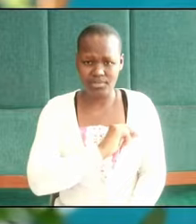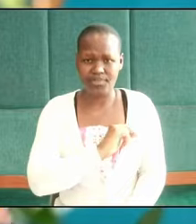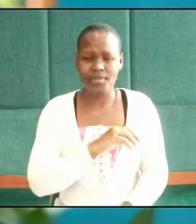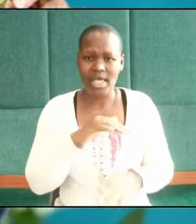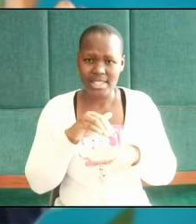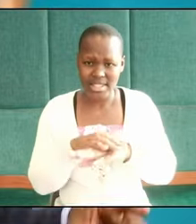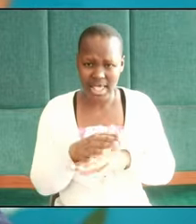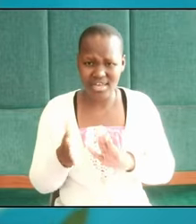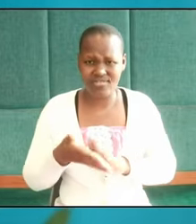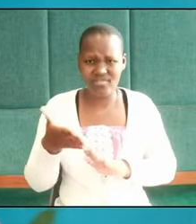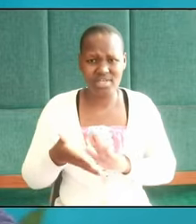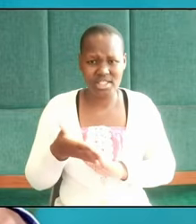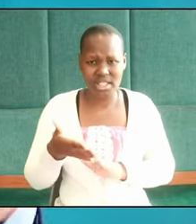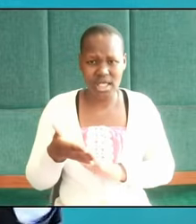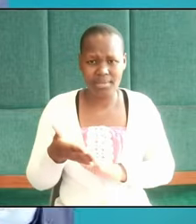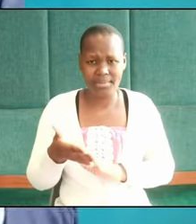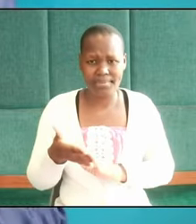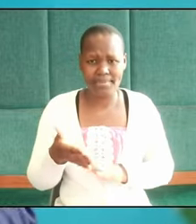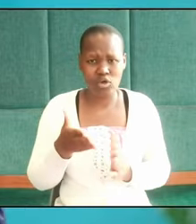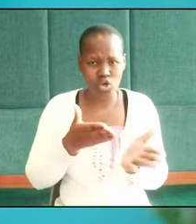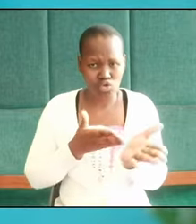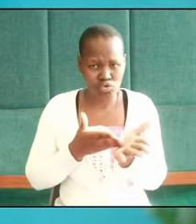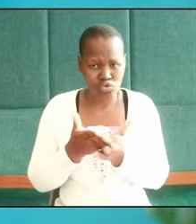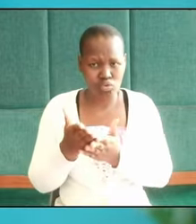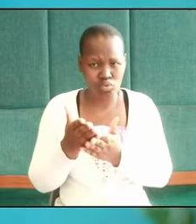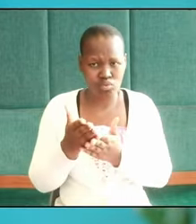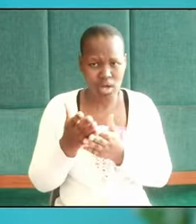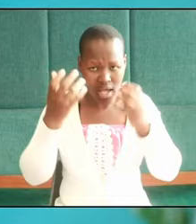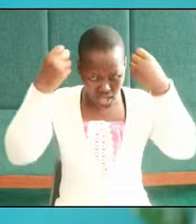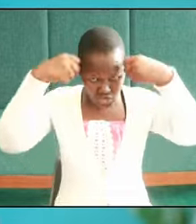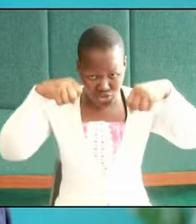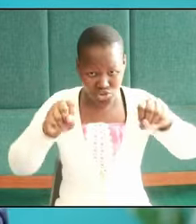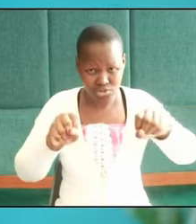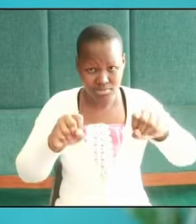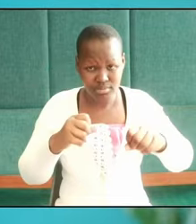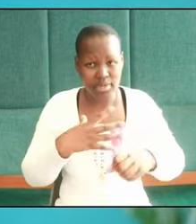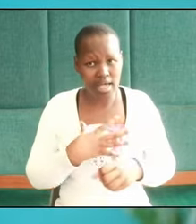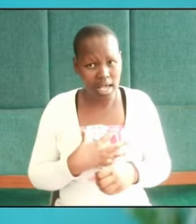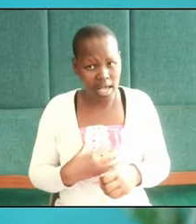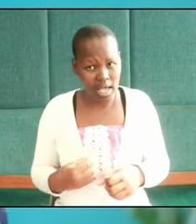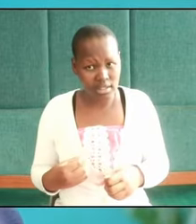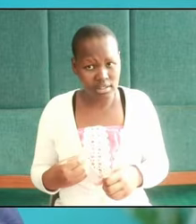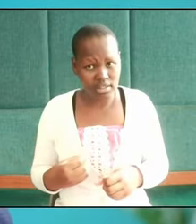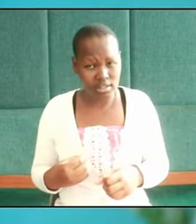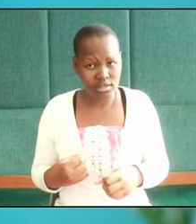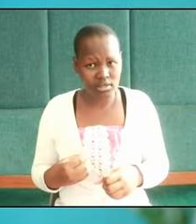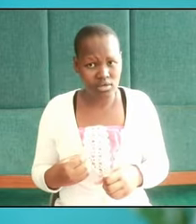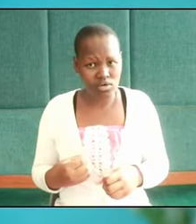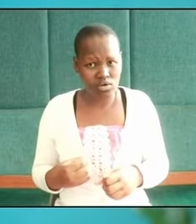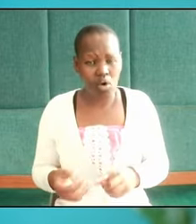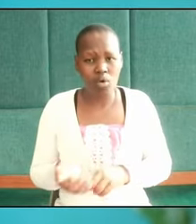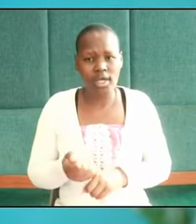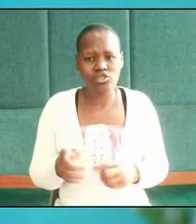quickly as possible through a ship and he got to the shore of